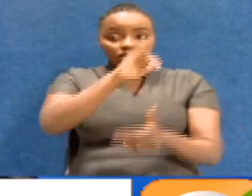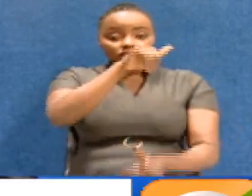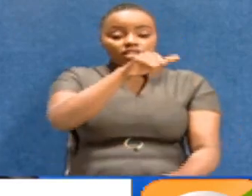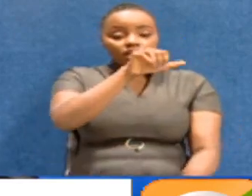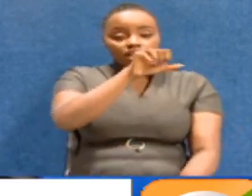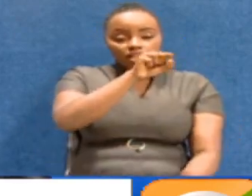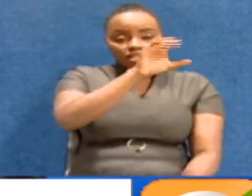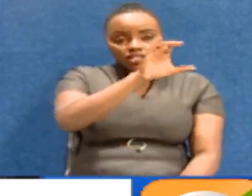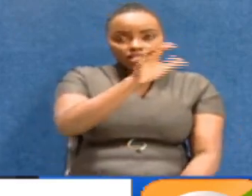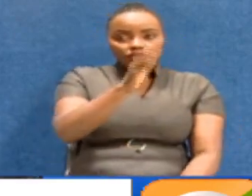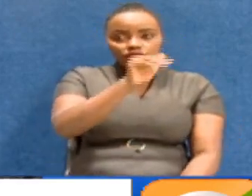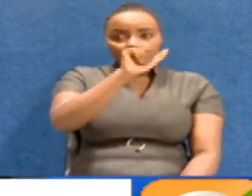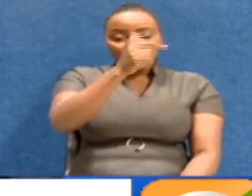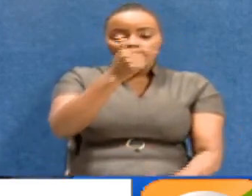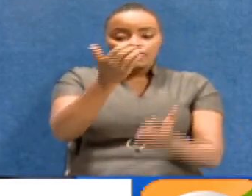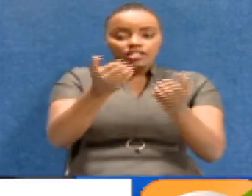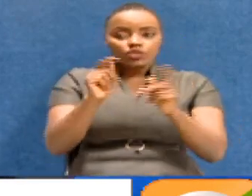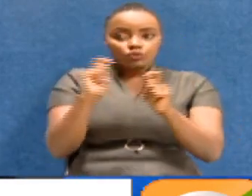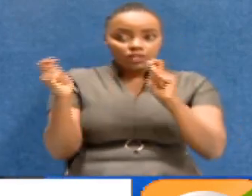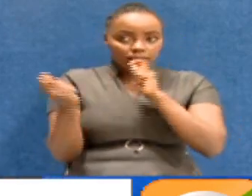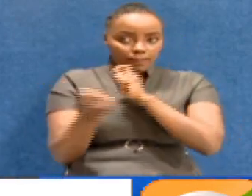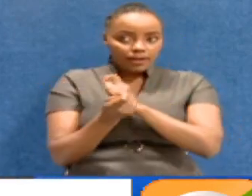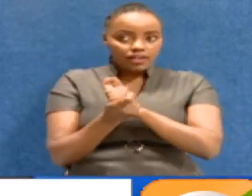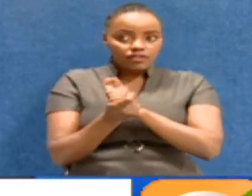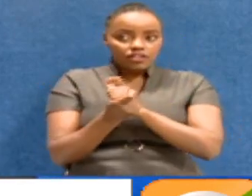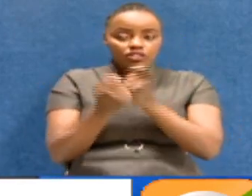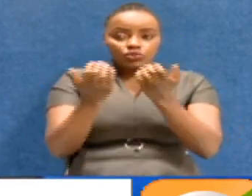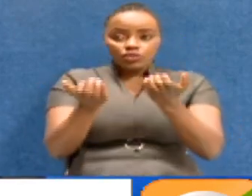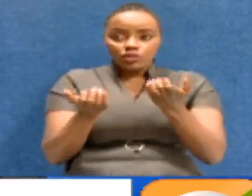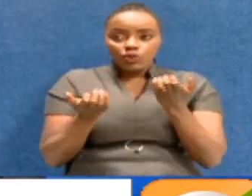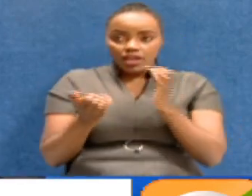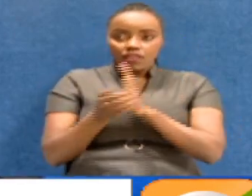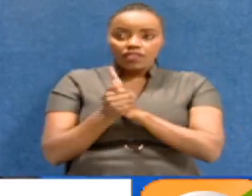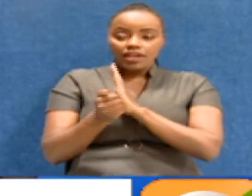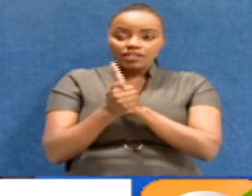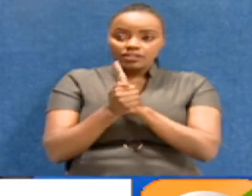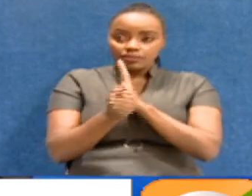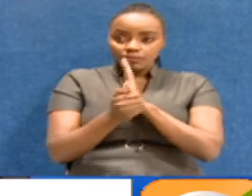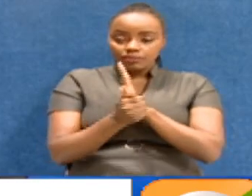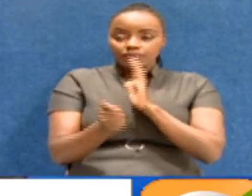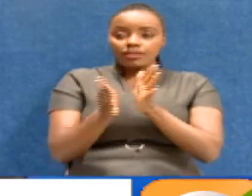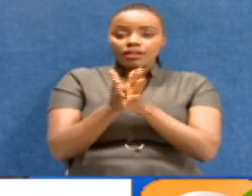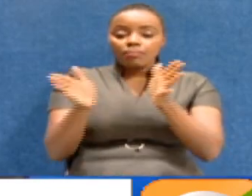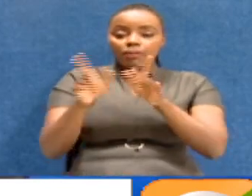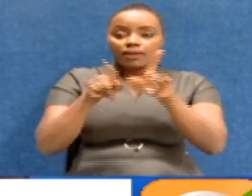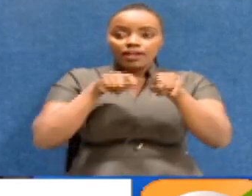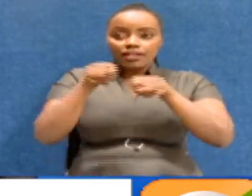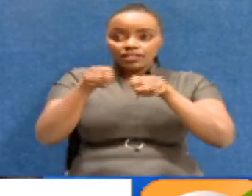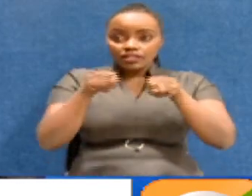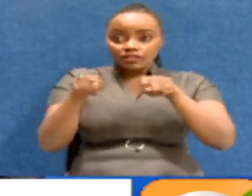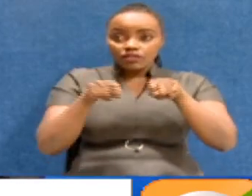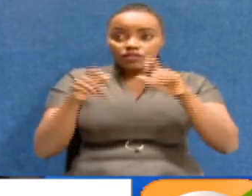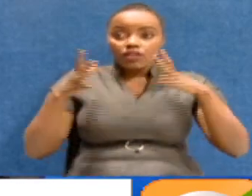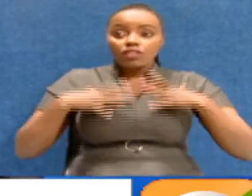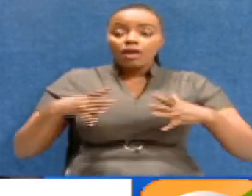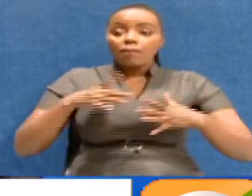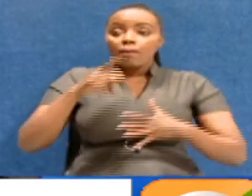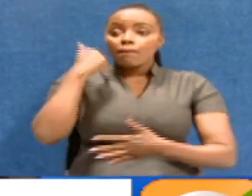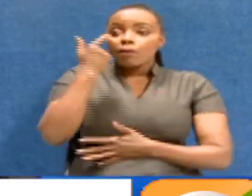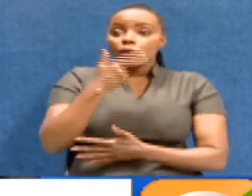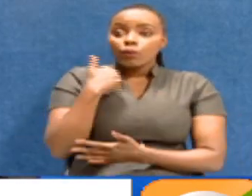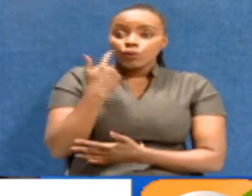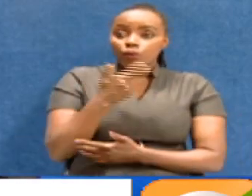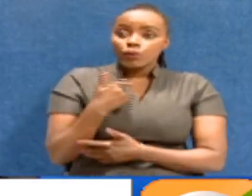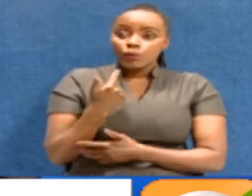Act maybe needs to be amended to require expertise in public administration for those people who take on